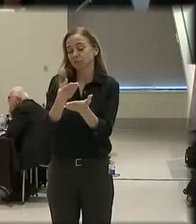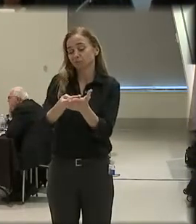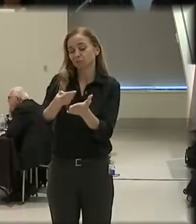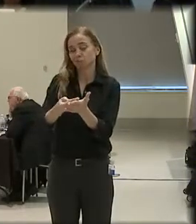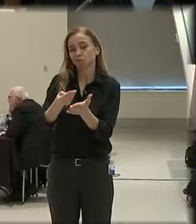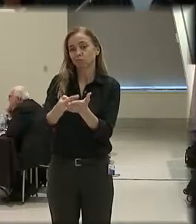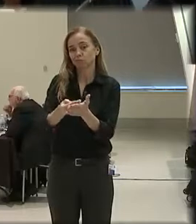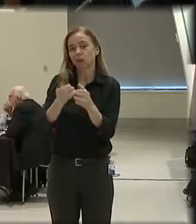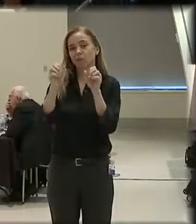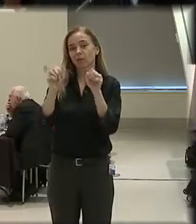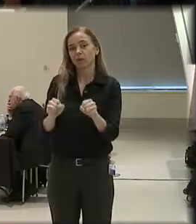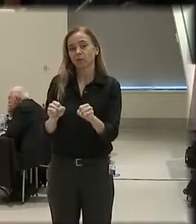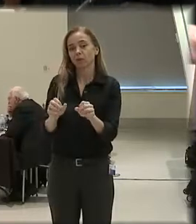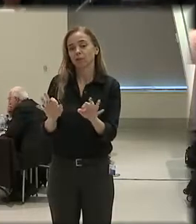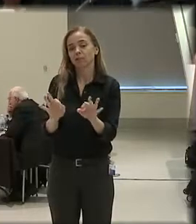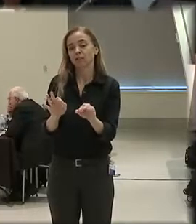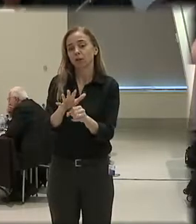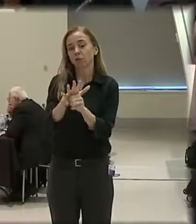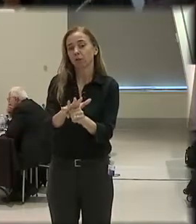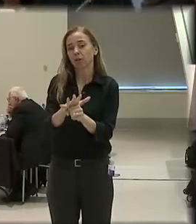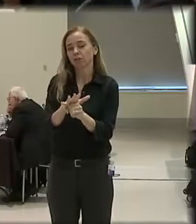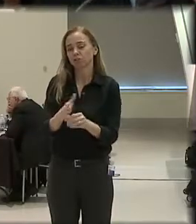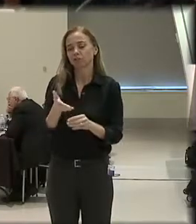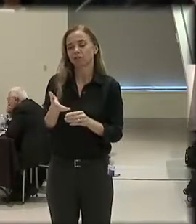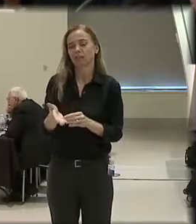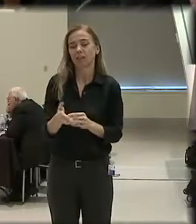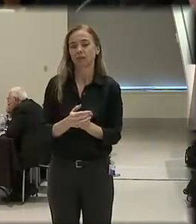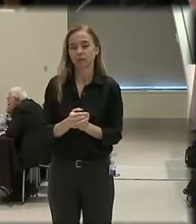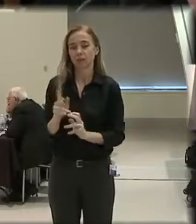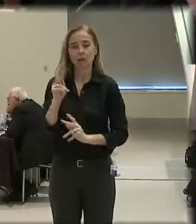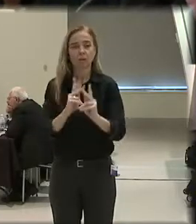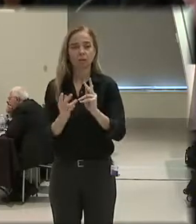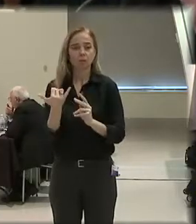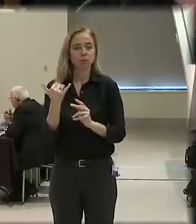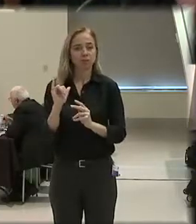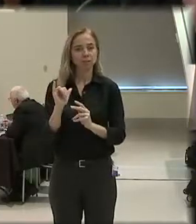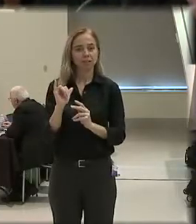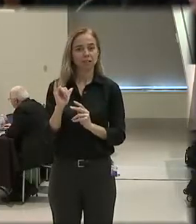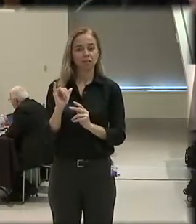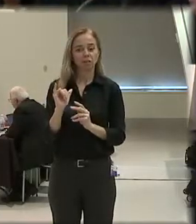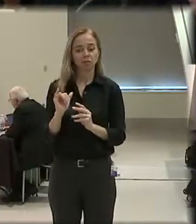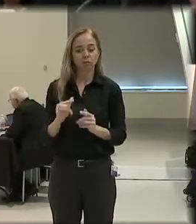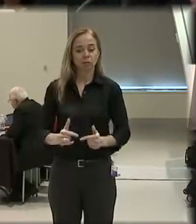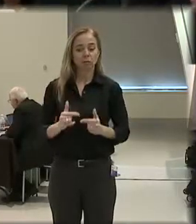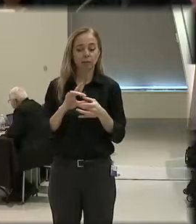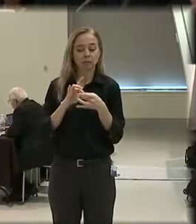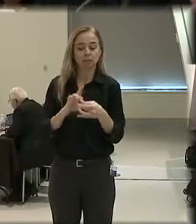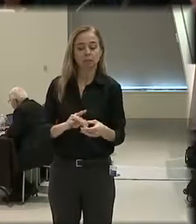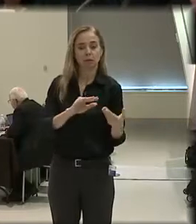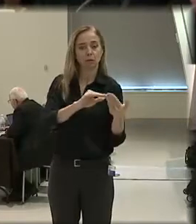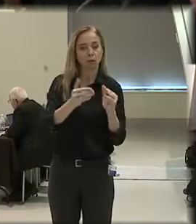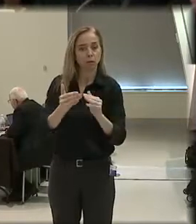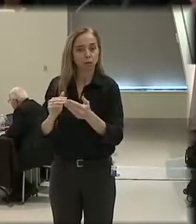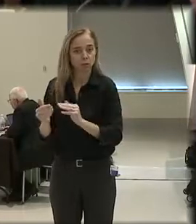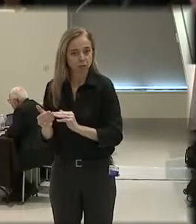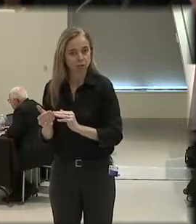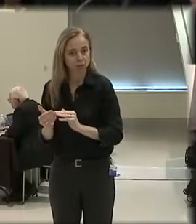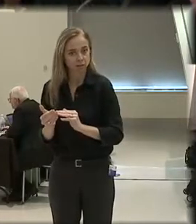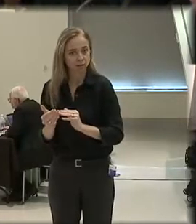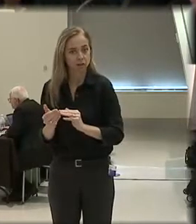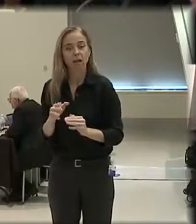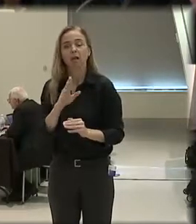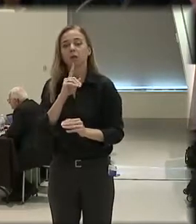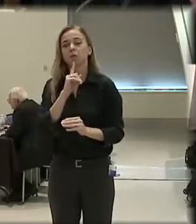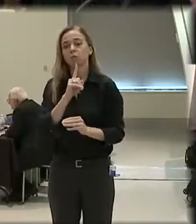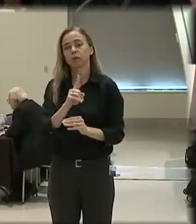serve as subtle pressures that could be there. These are folks that still have to live within those communities, and what we're really talking about is